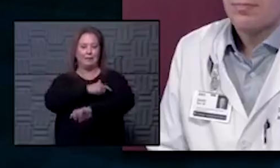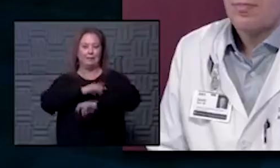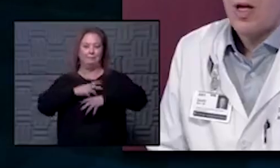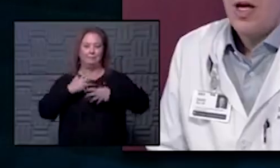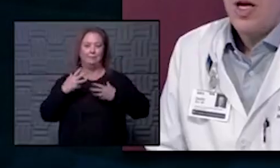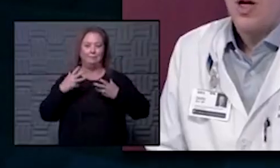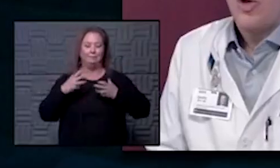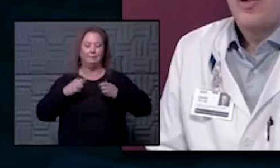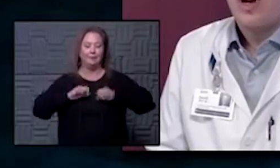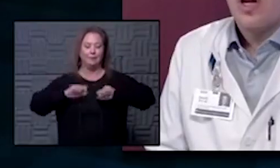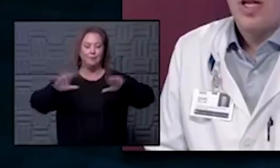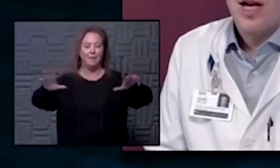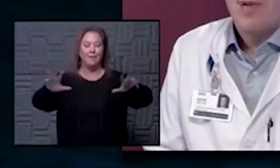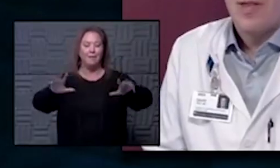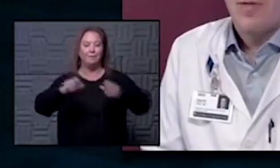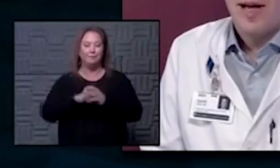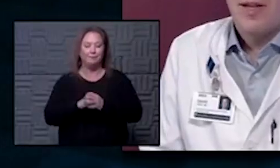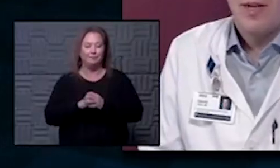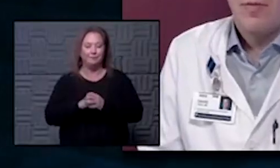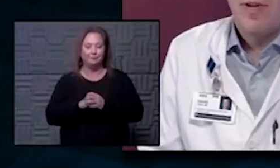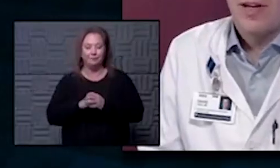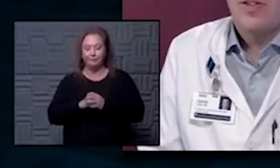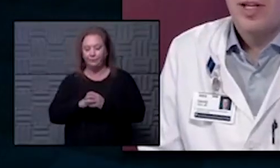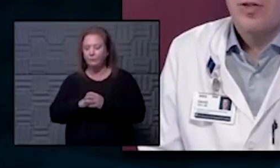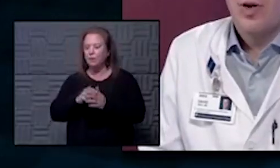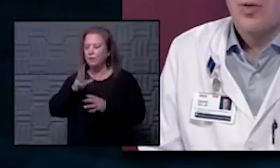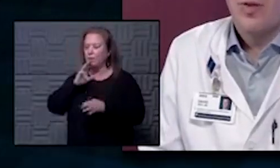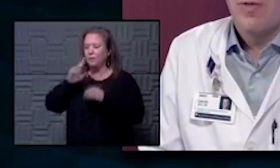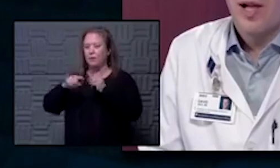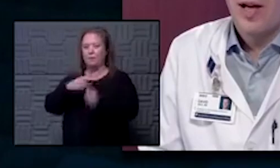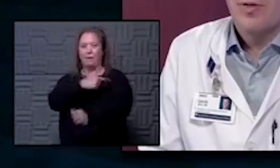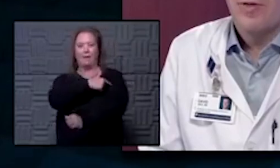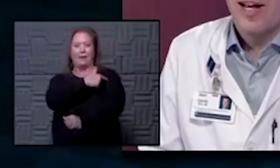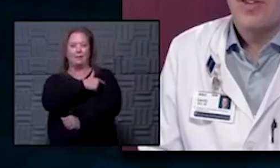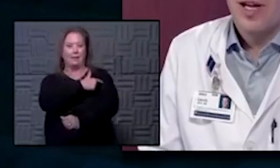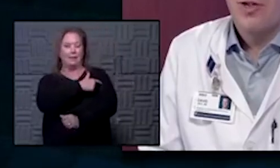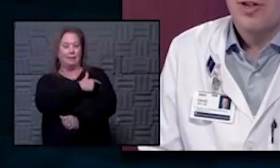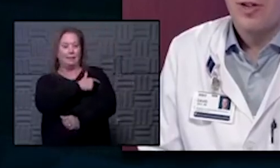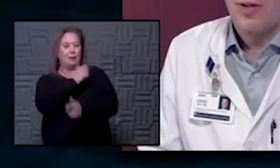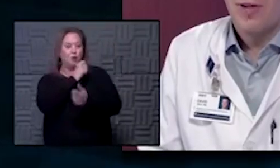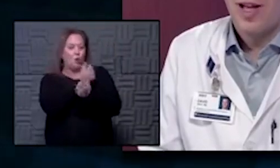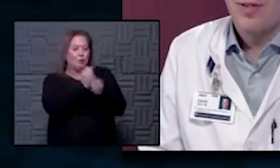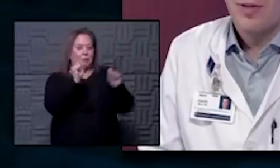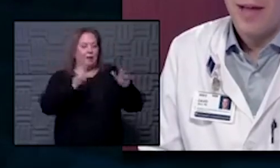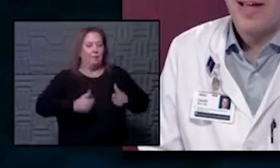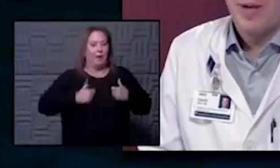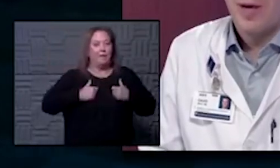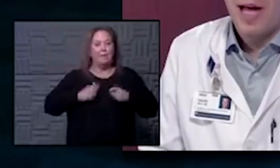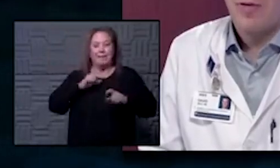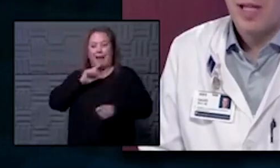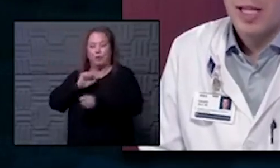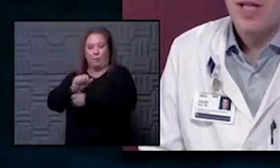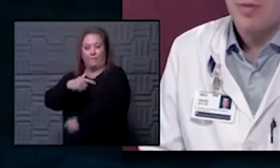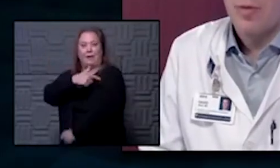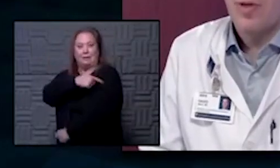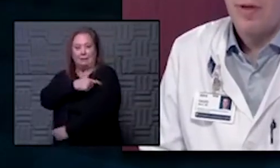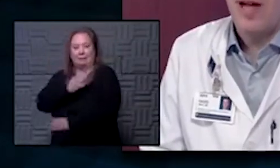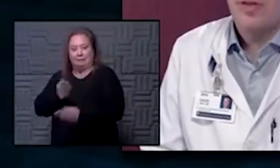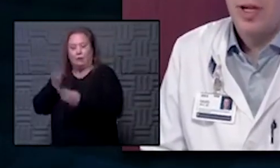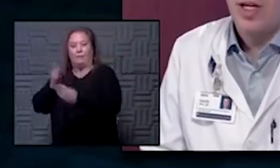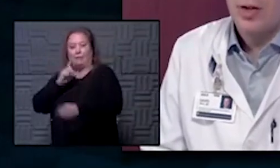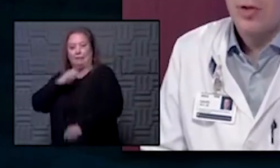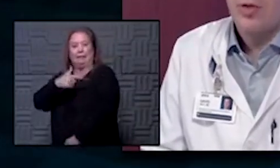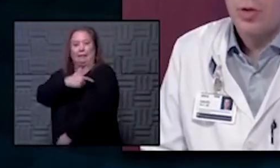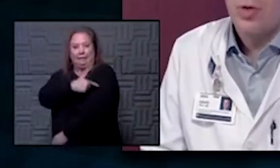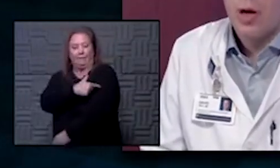you know we talk a lot about the fact that vaccines don't save lives vaccination saves lives the fact that we have to give the